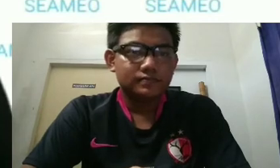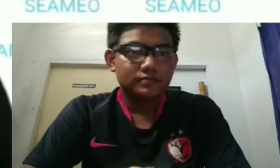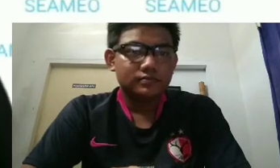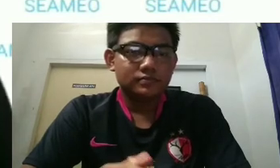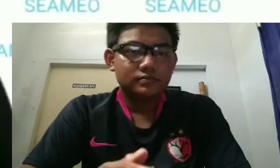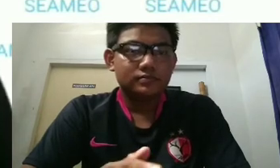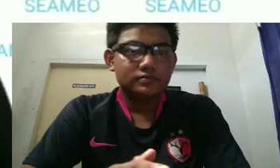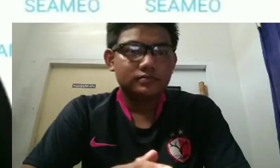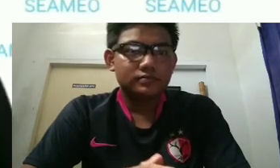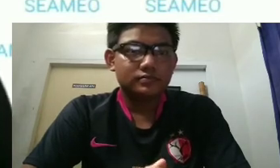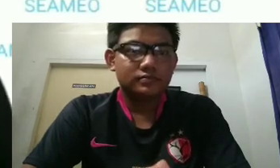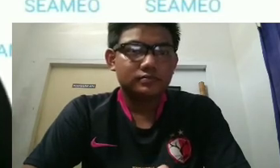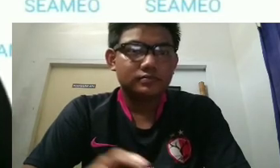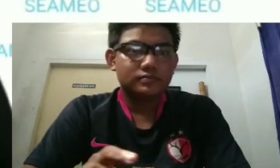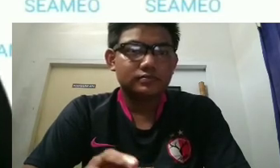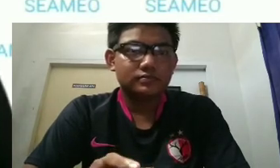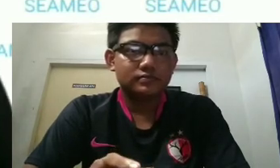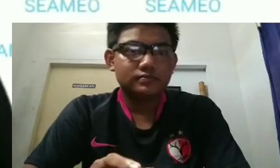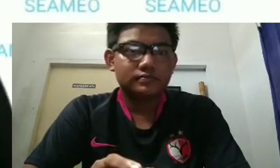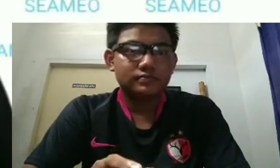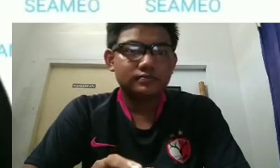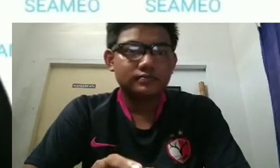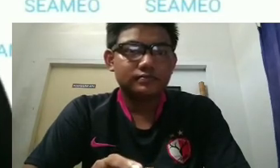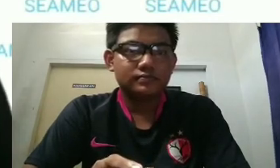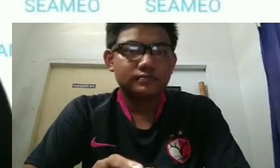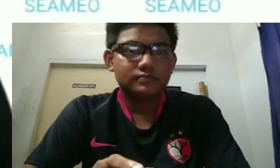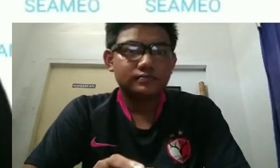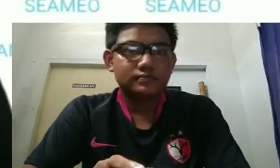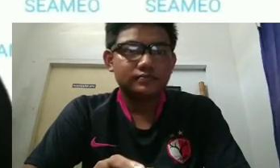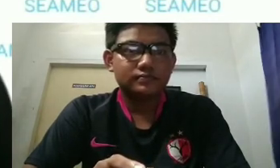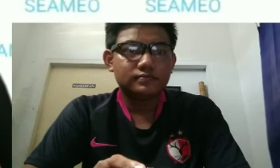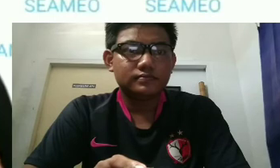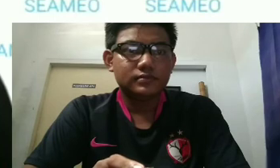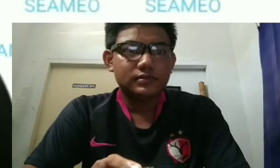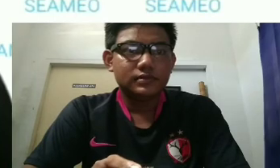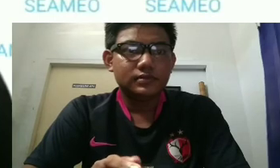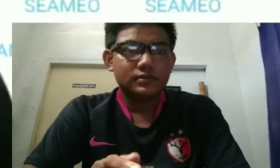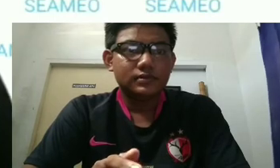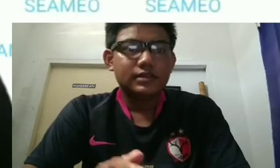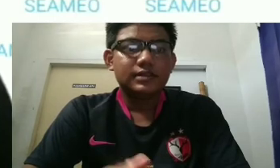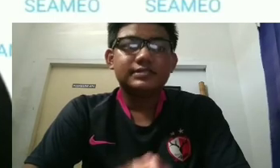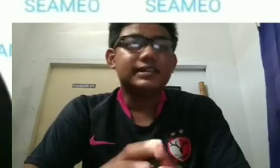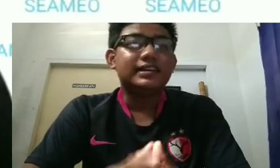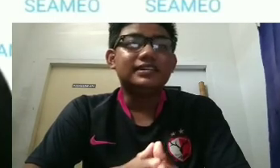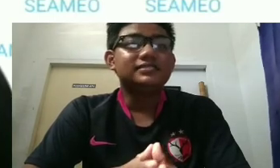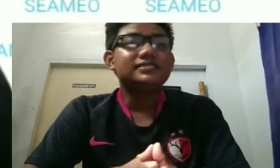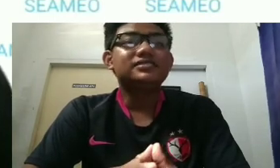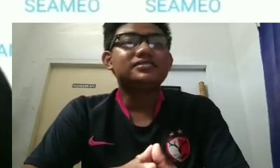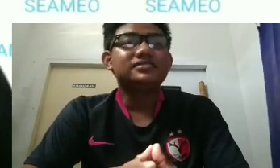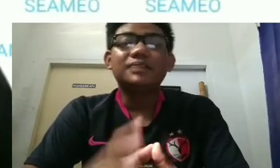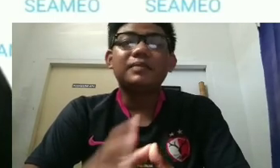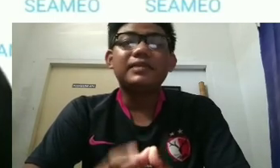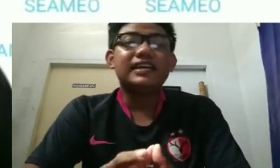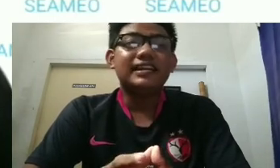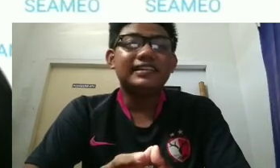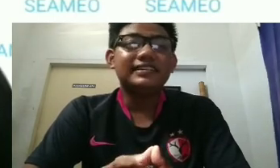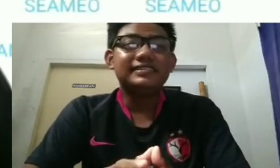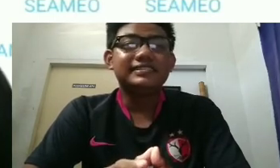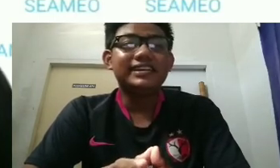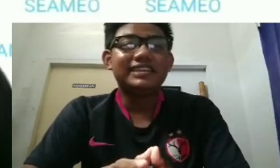for a period of